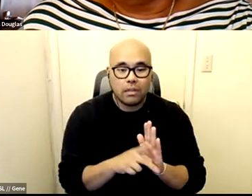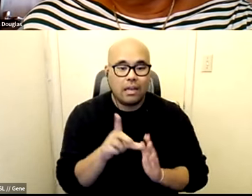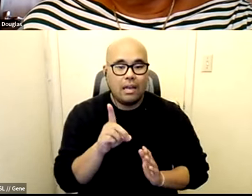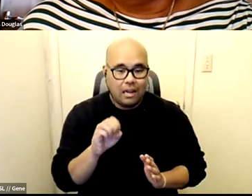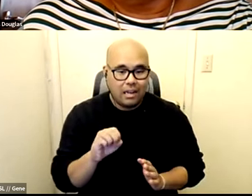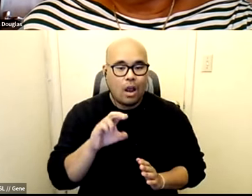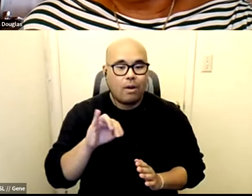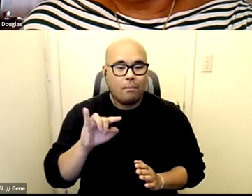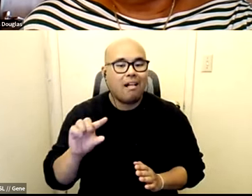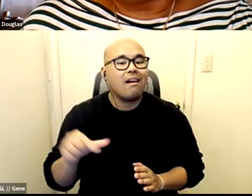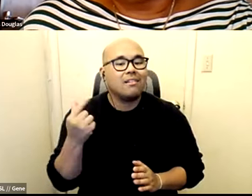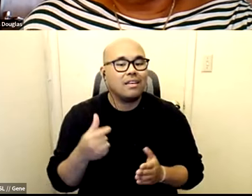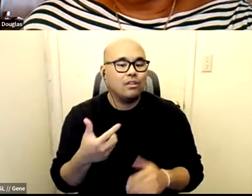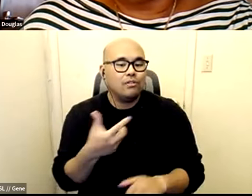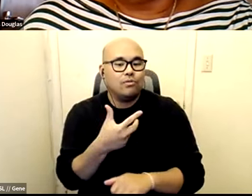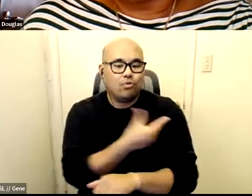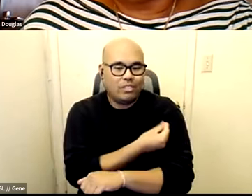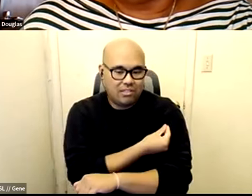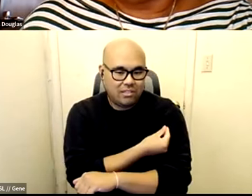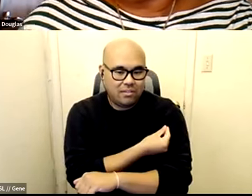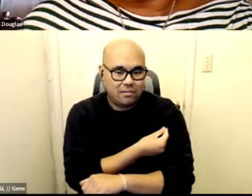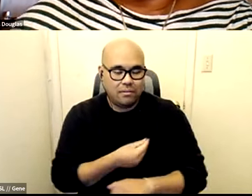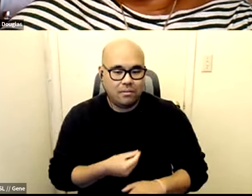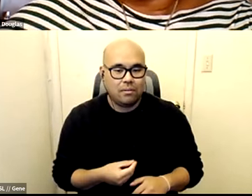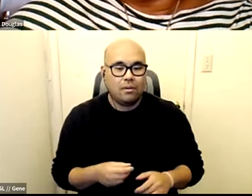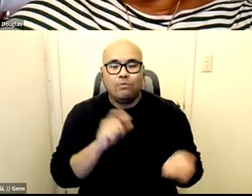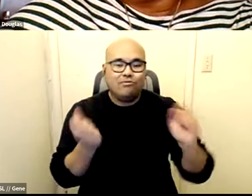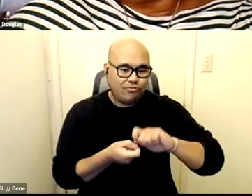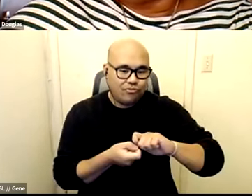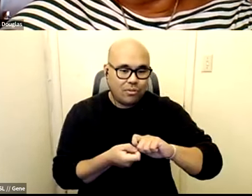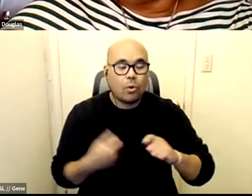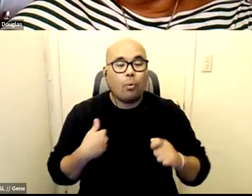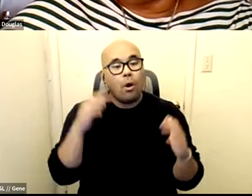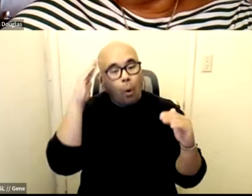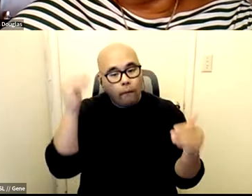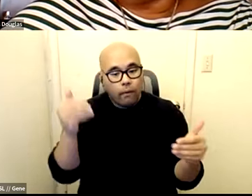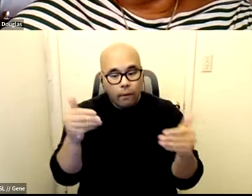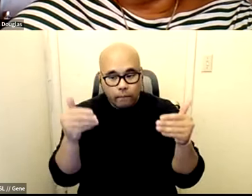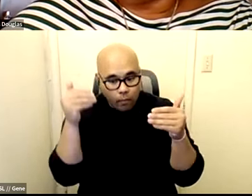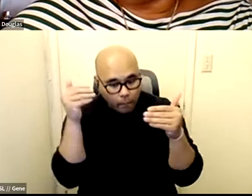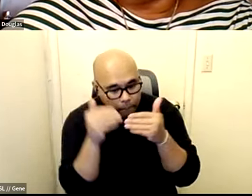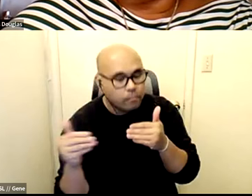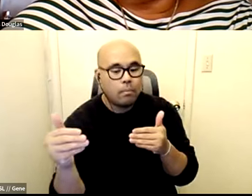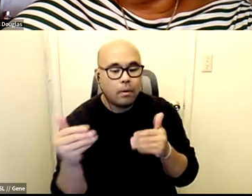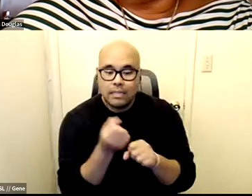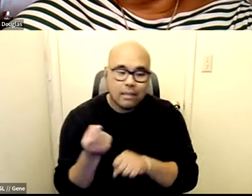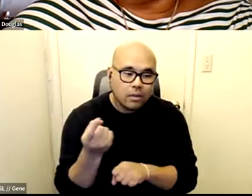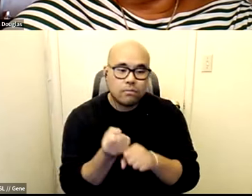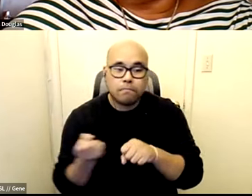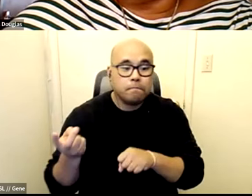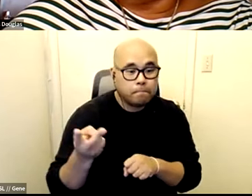syringes and we are very hopeful moving forward that in the next year or two